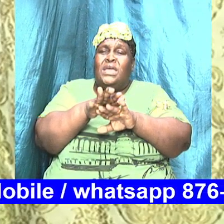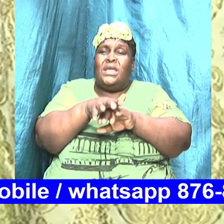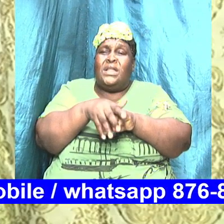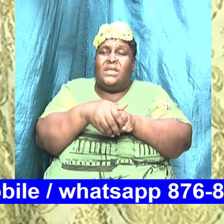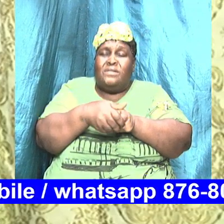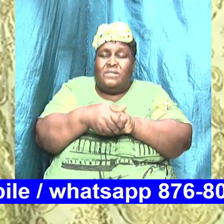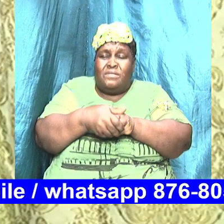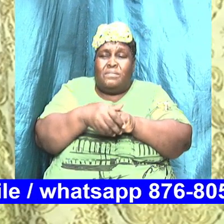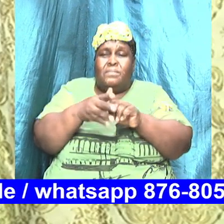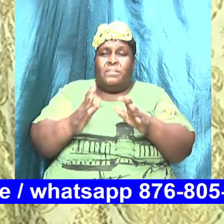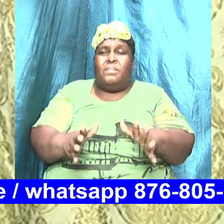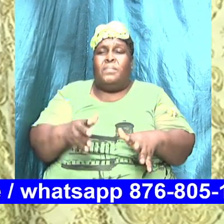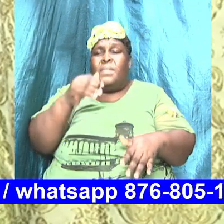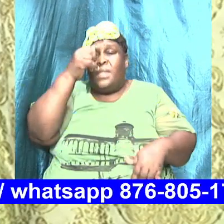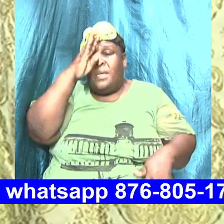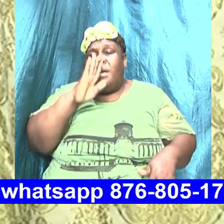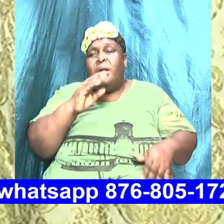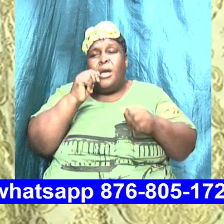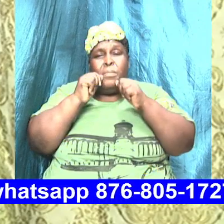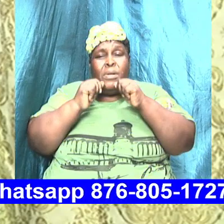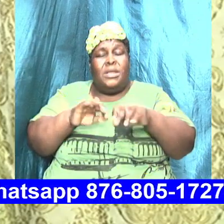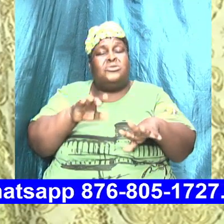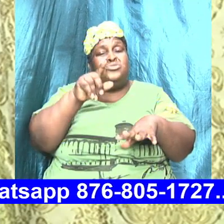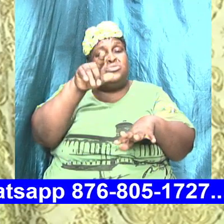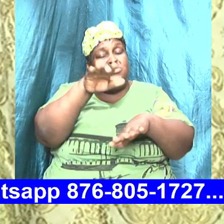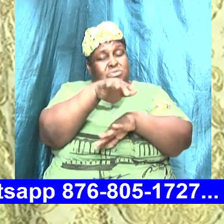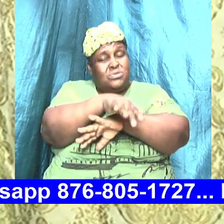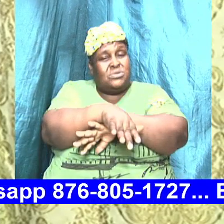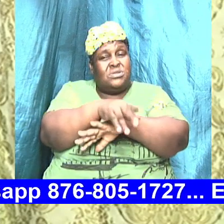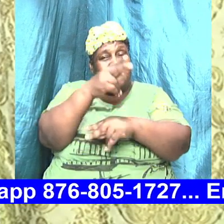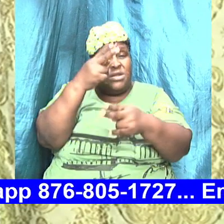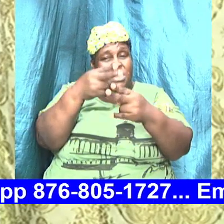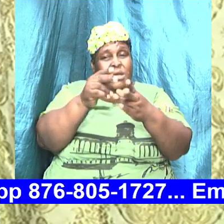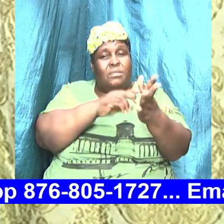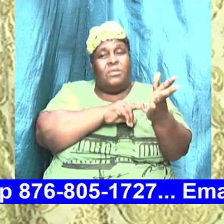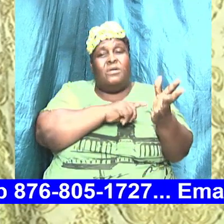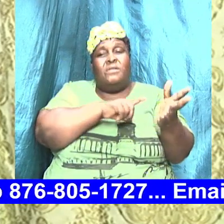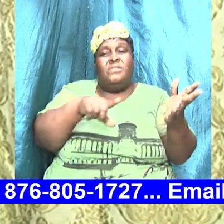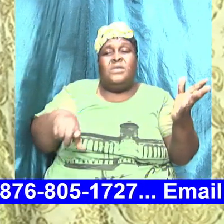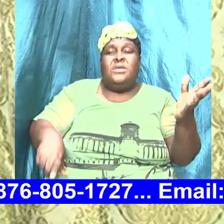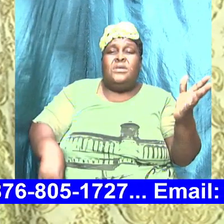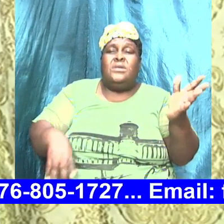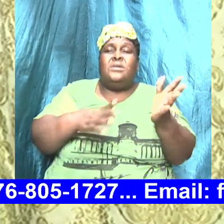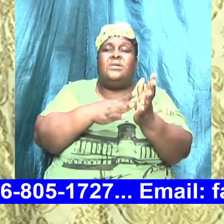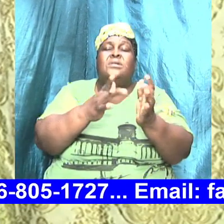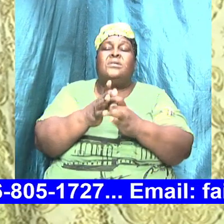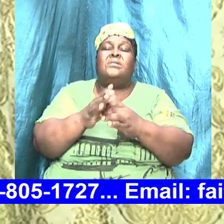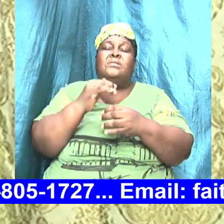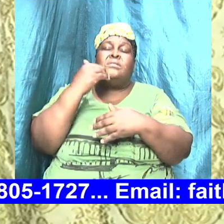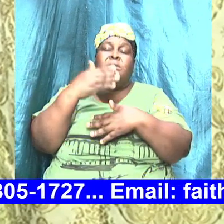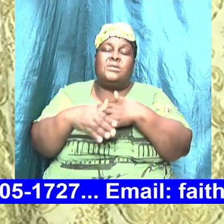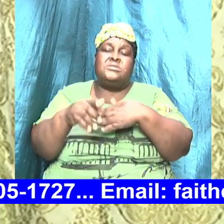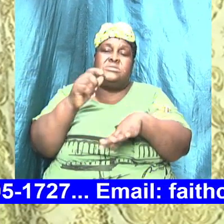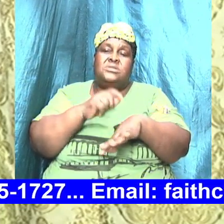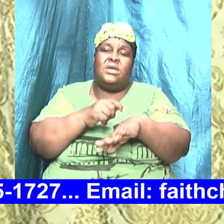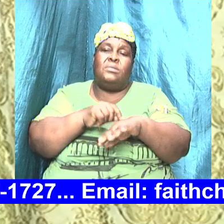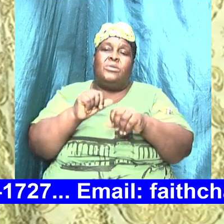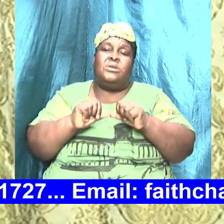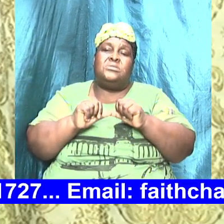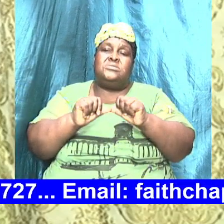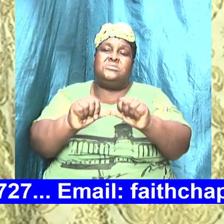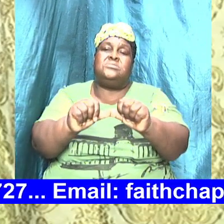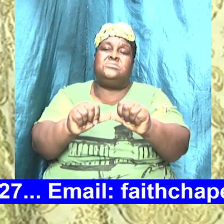God Bless You Tonight In The Name Of Jesus Christ So Next Week When We Come Back We Will Continue